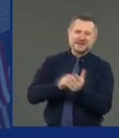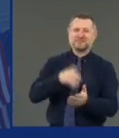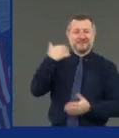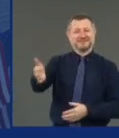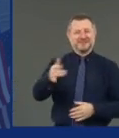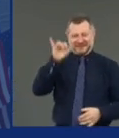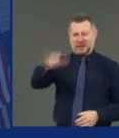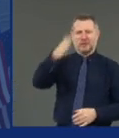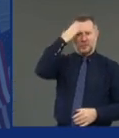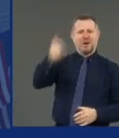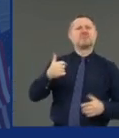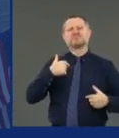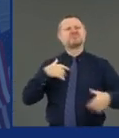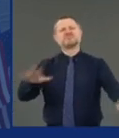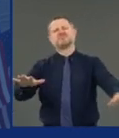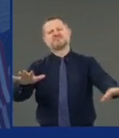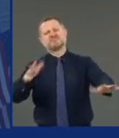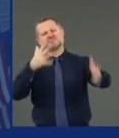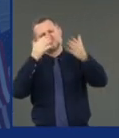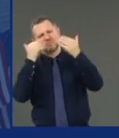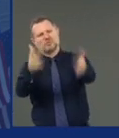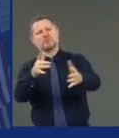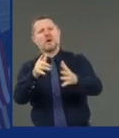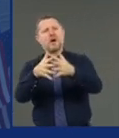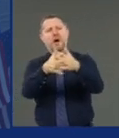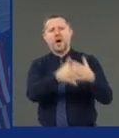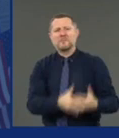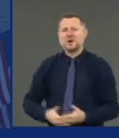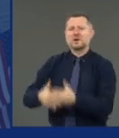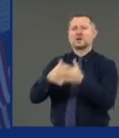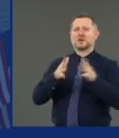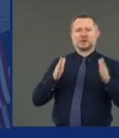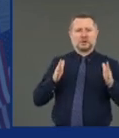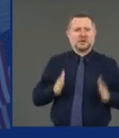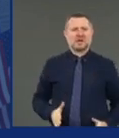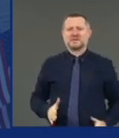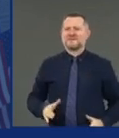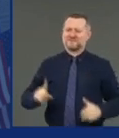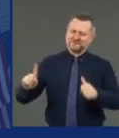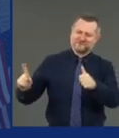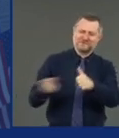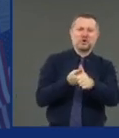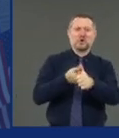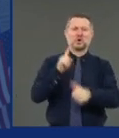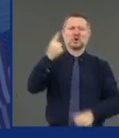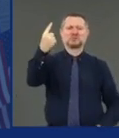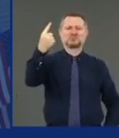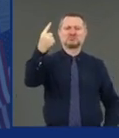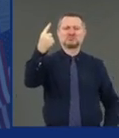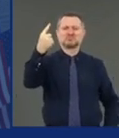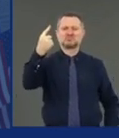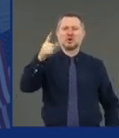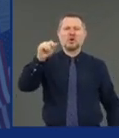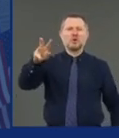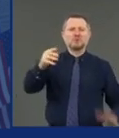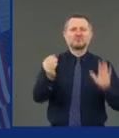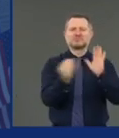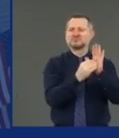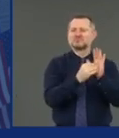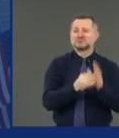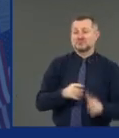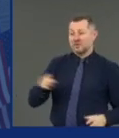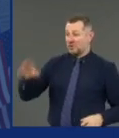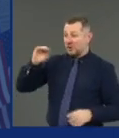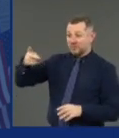First legislation that said a corporation can't get a dime of